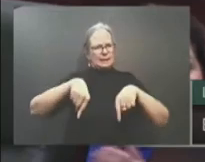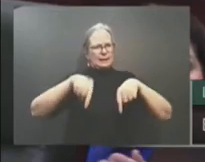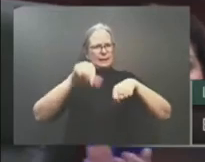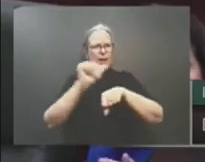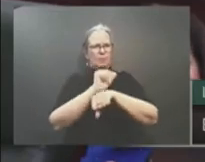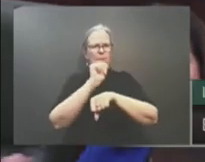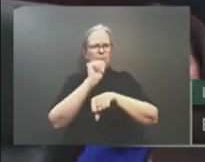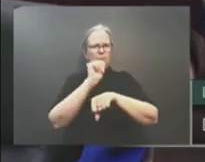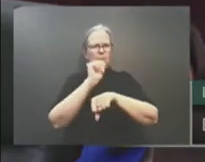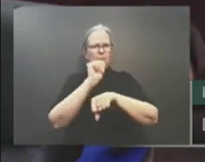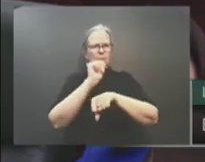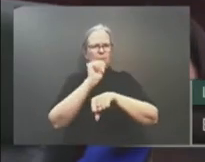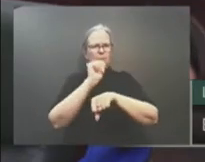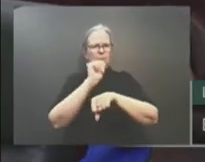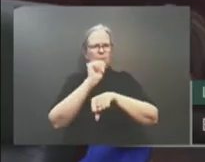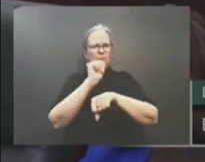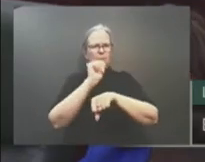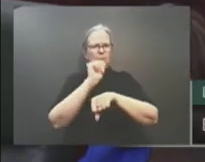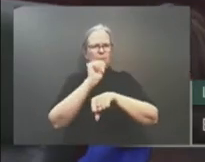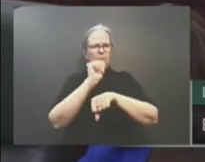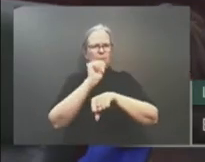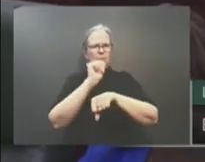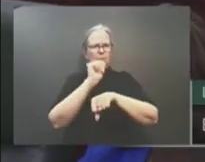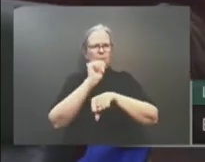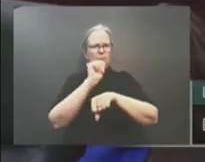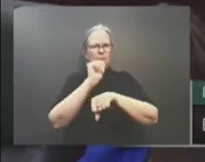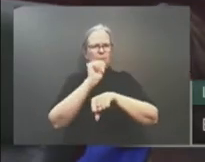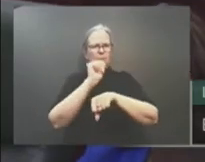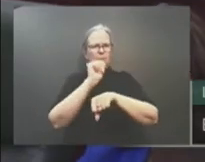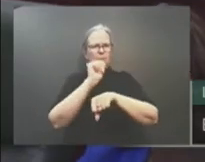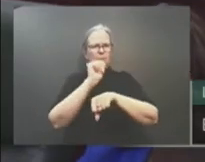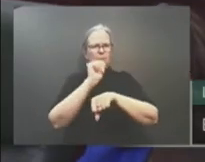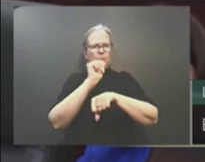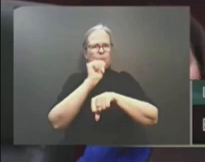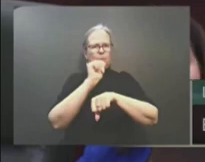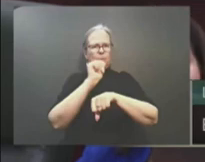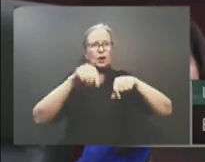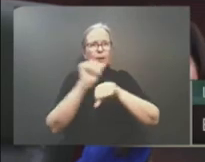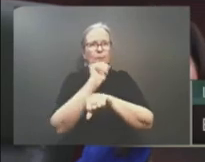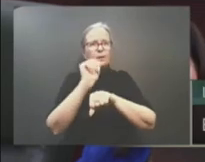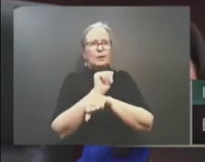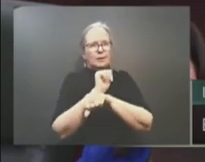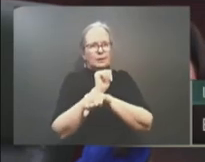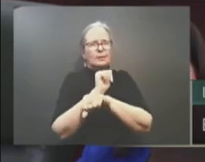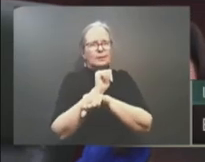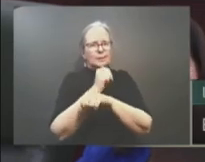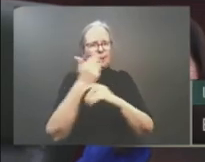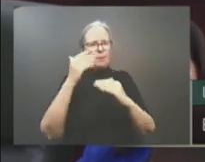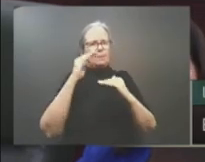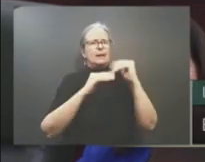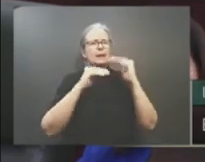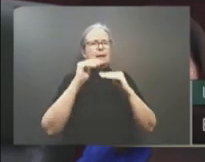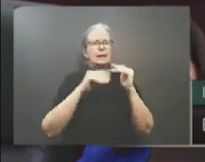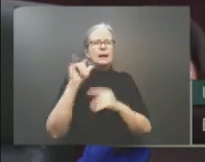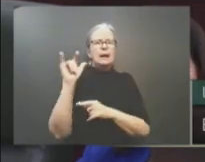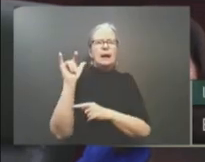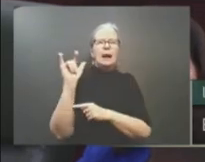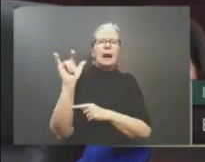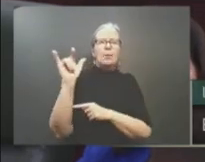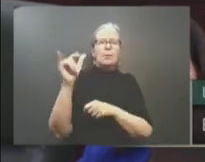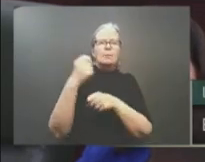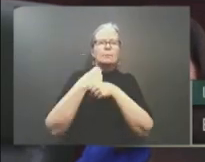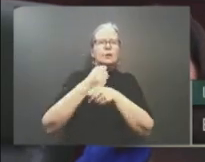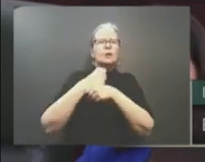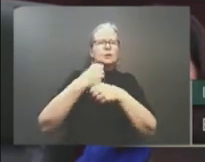And it's building an aerospace centre and manufacturing plant employing 1,500 people, and that's just the start.